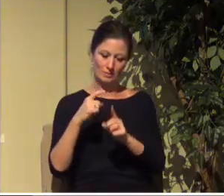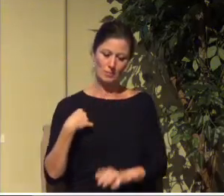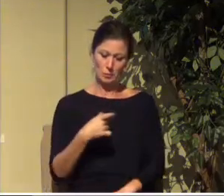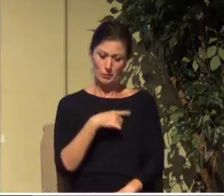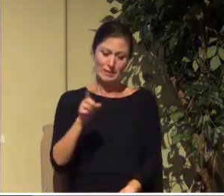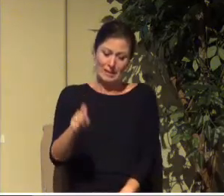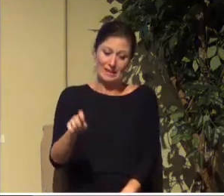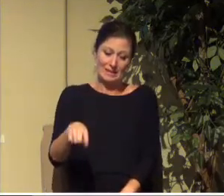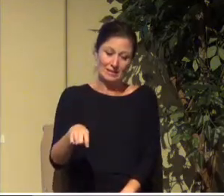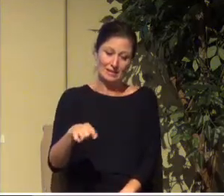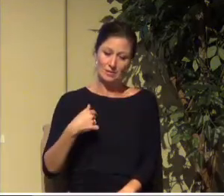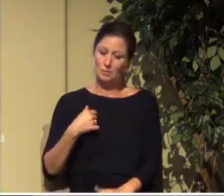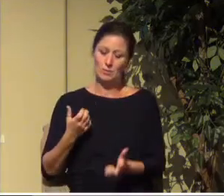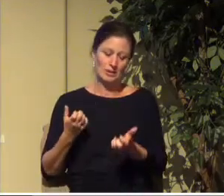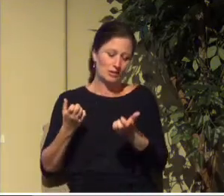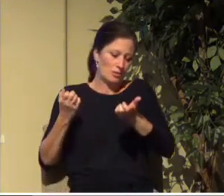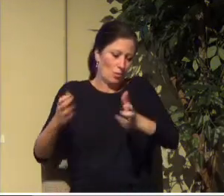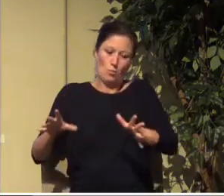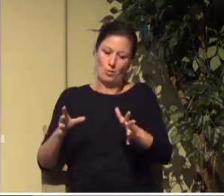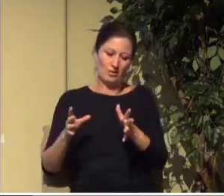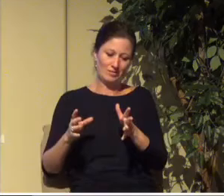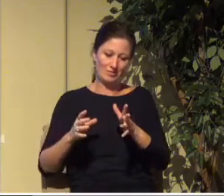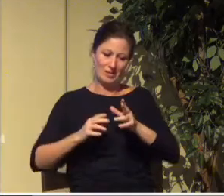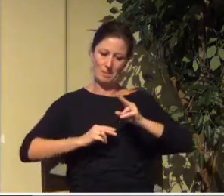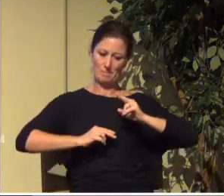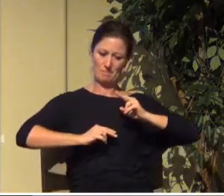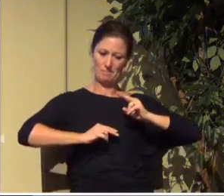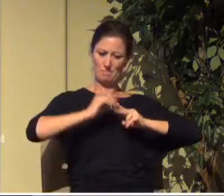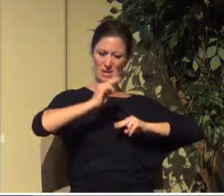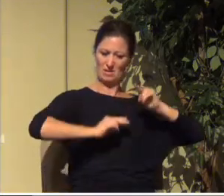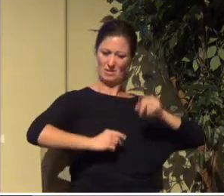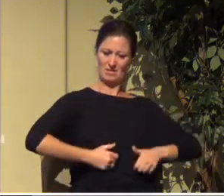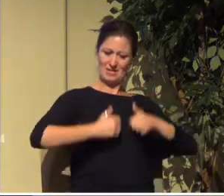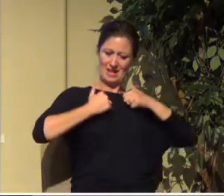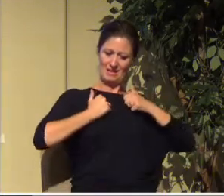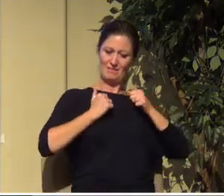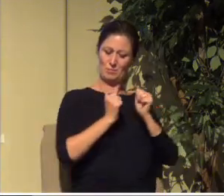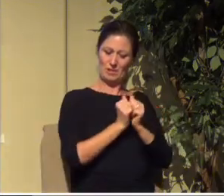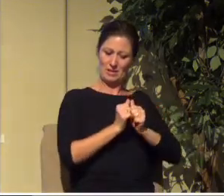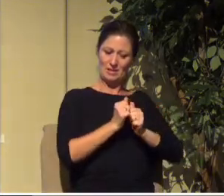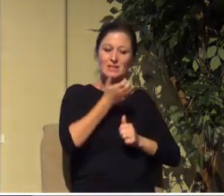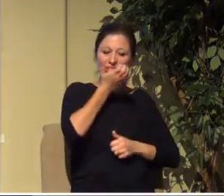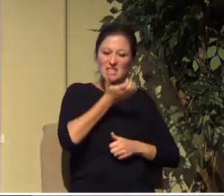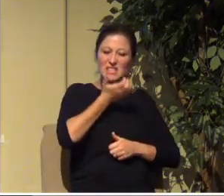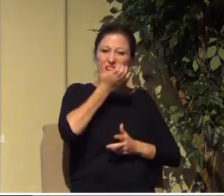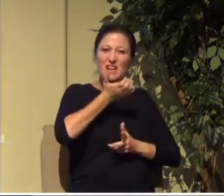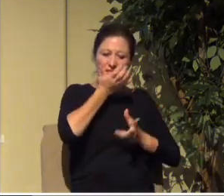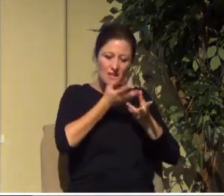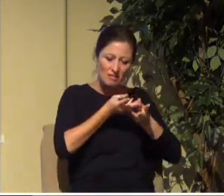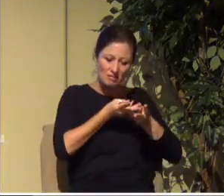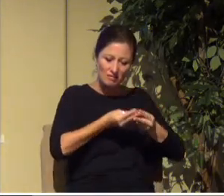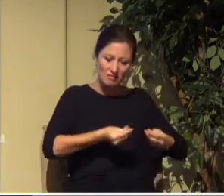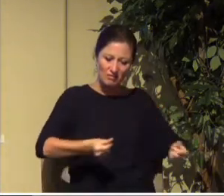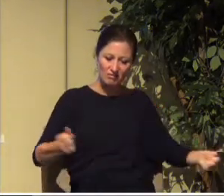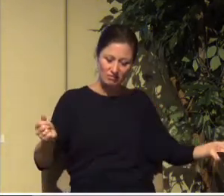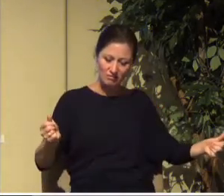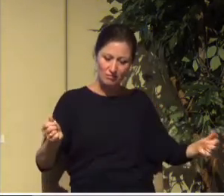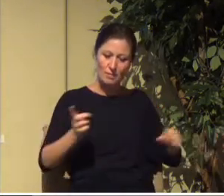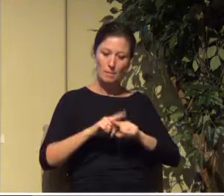We don't want to build our lives on shifting sand. Rather, we want to build our lives on solid rock.